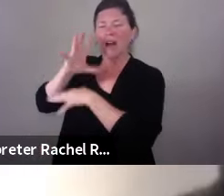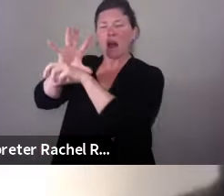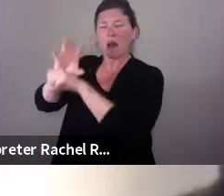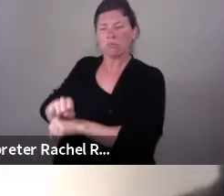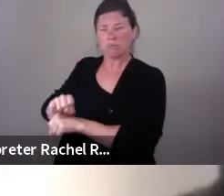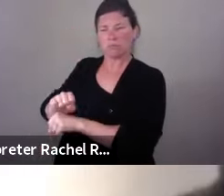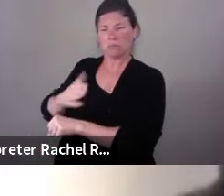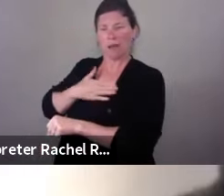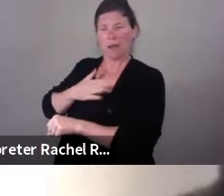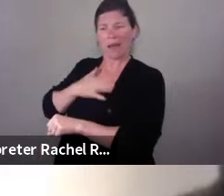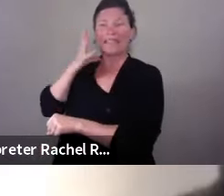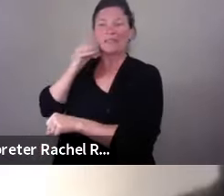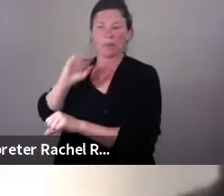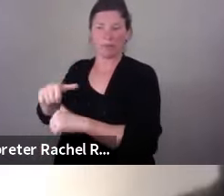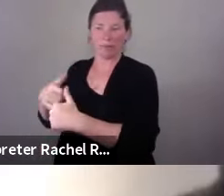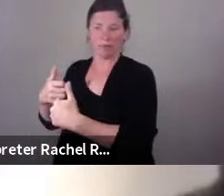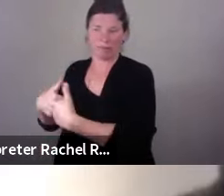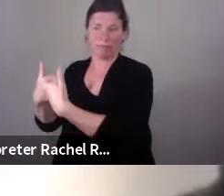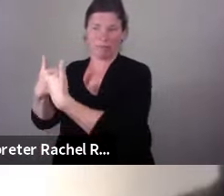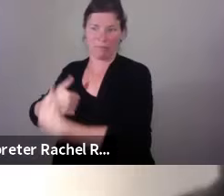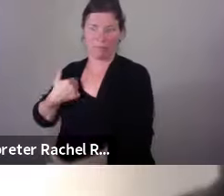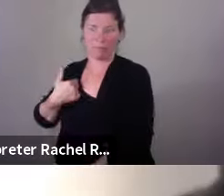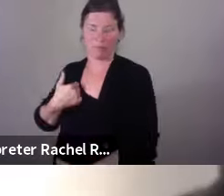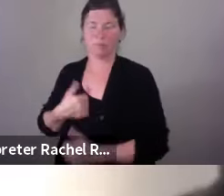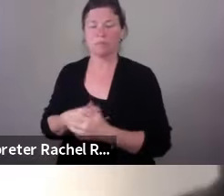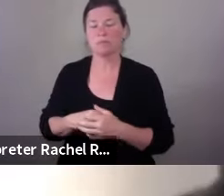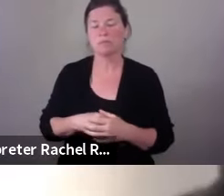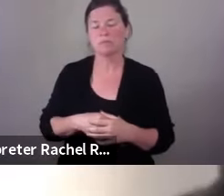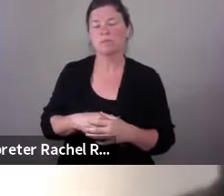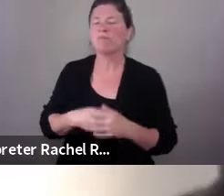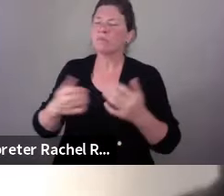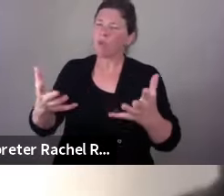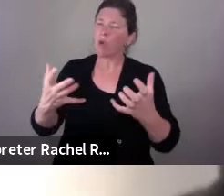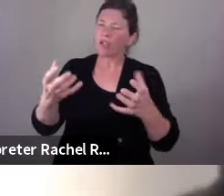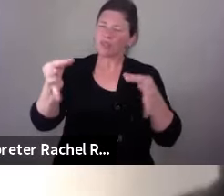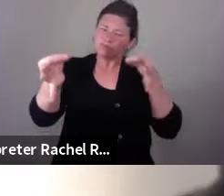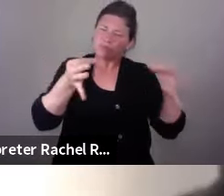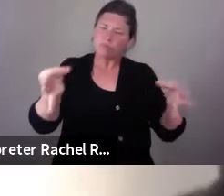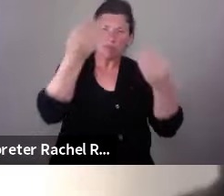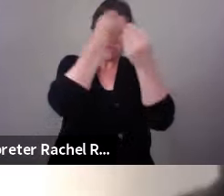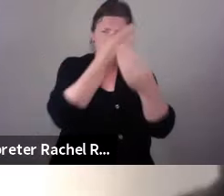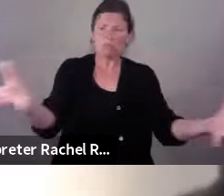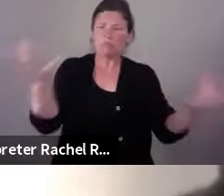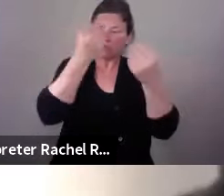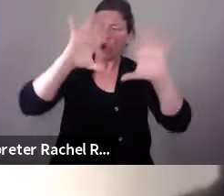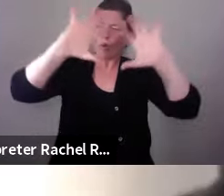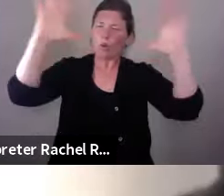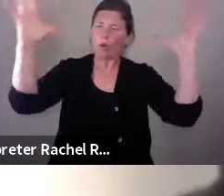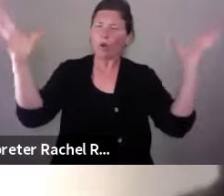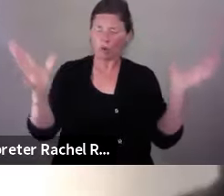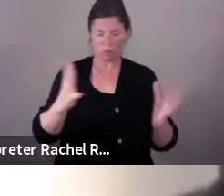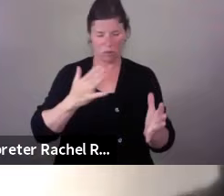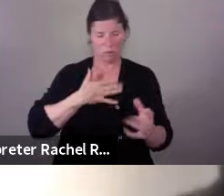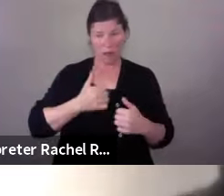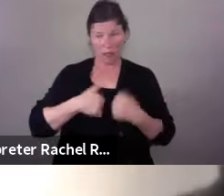change is getting people to understand that just because we have unique sets of circumstances, that doesn't mean